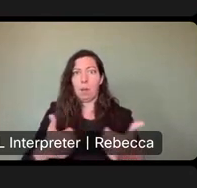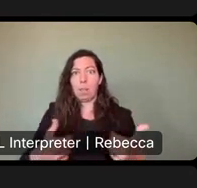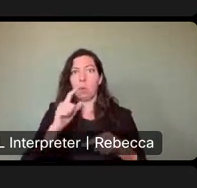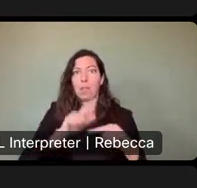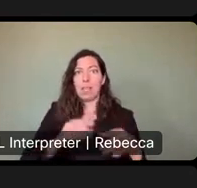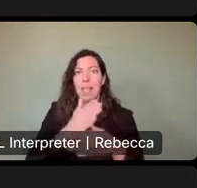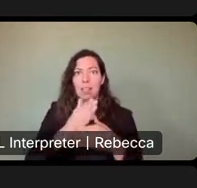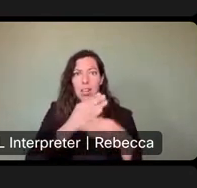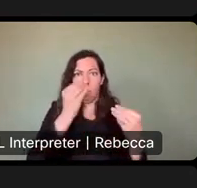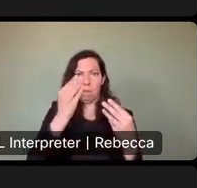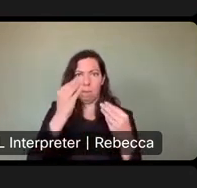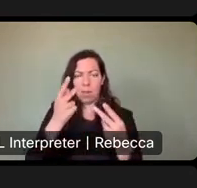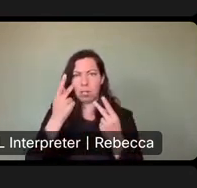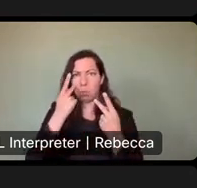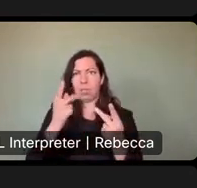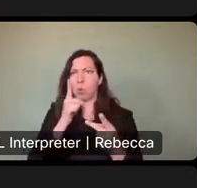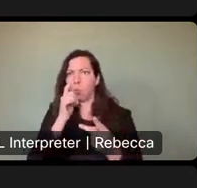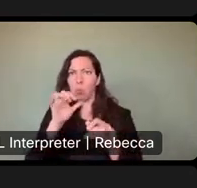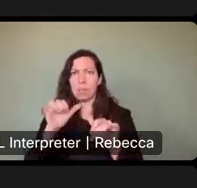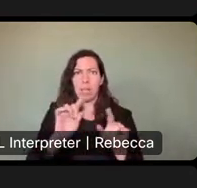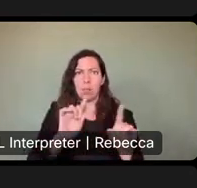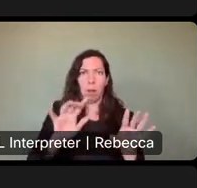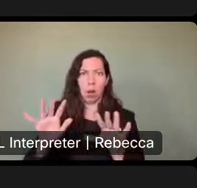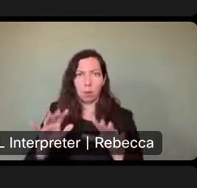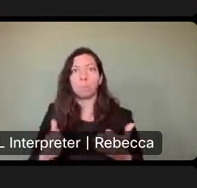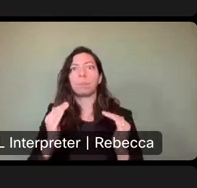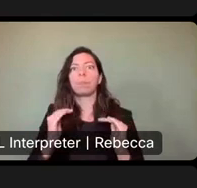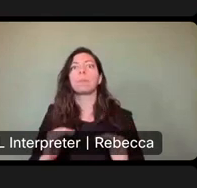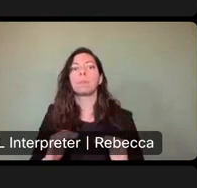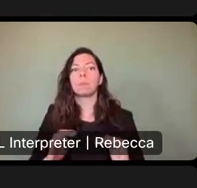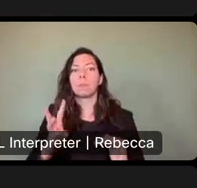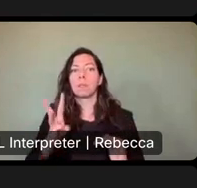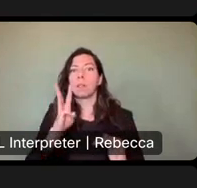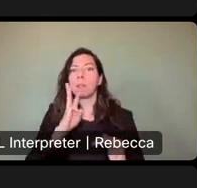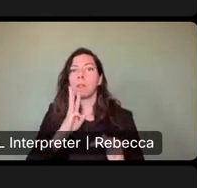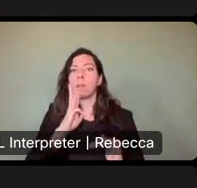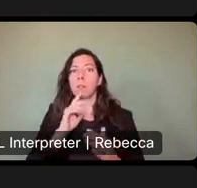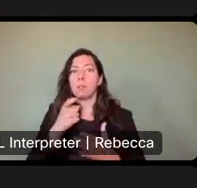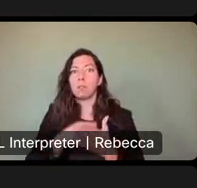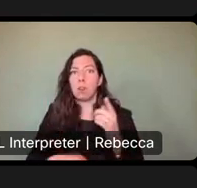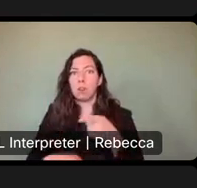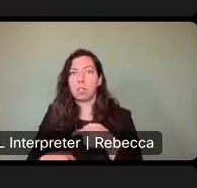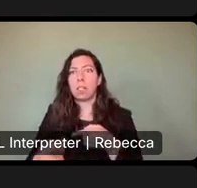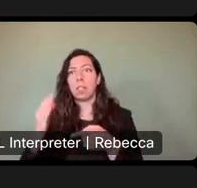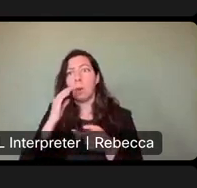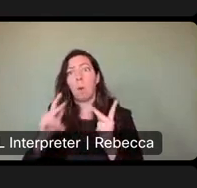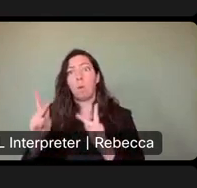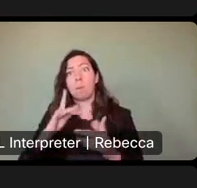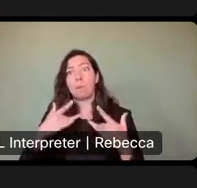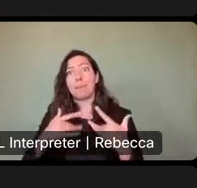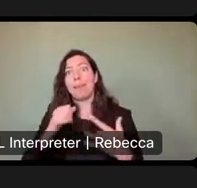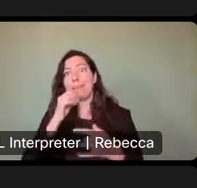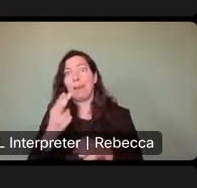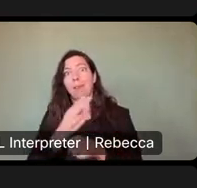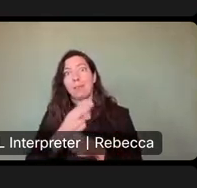So, yes, charging for water, the totally optional things that humans are known for going without for long periods of time with zero